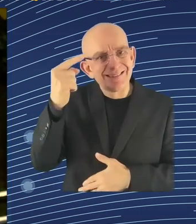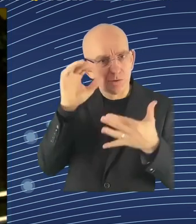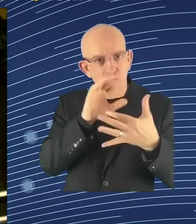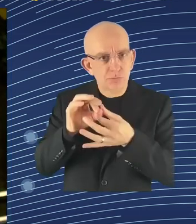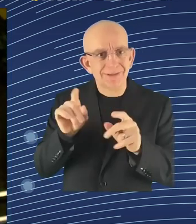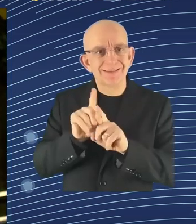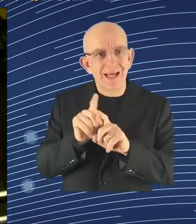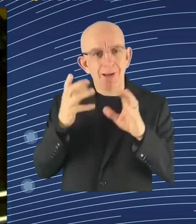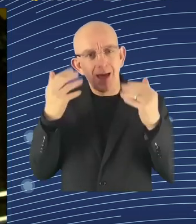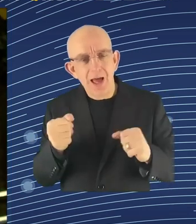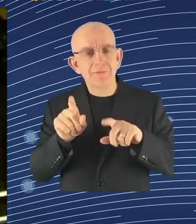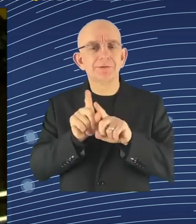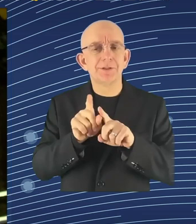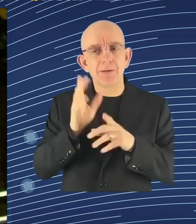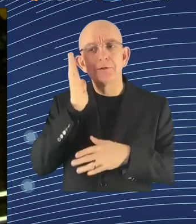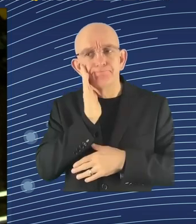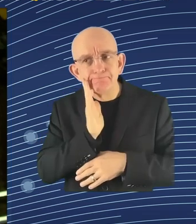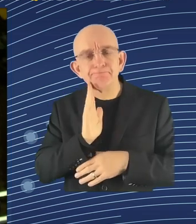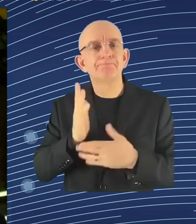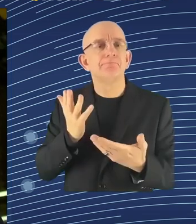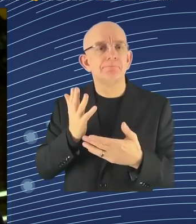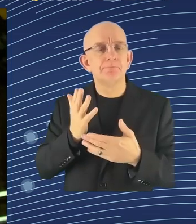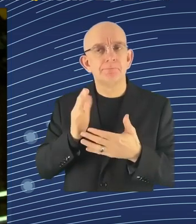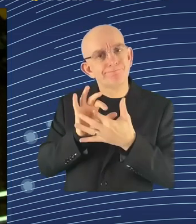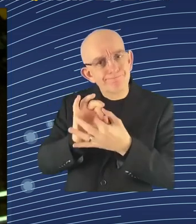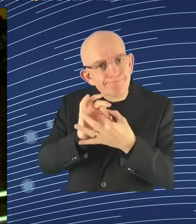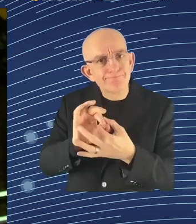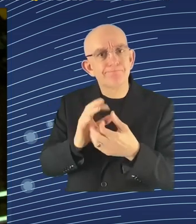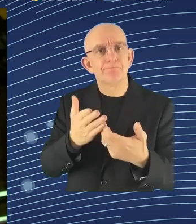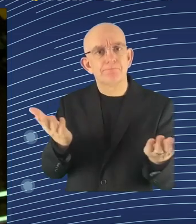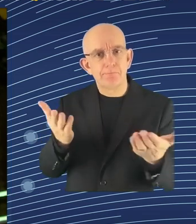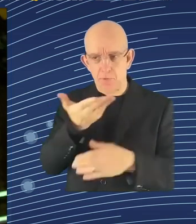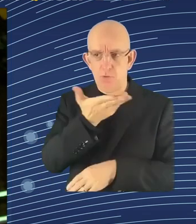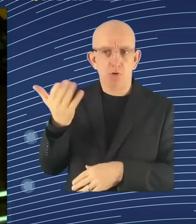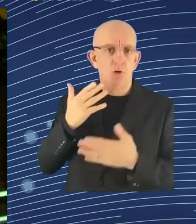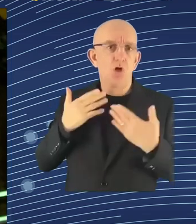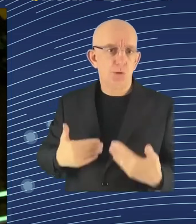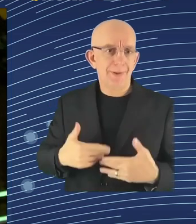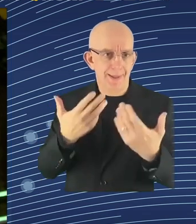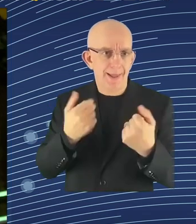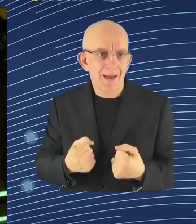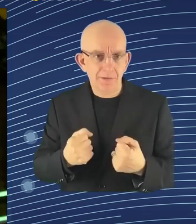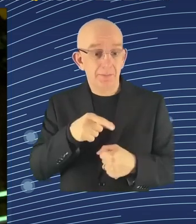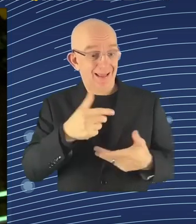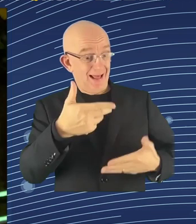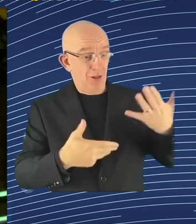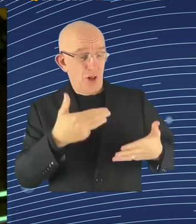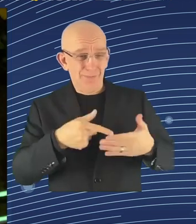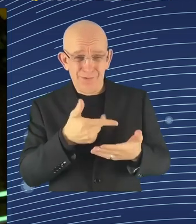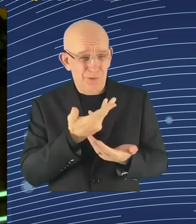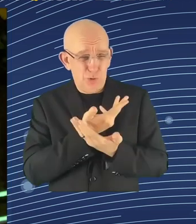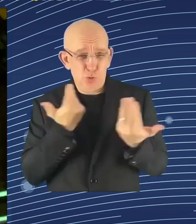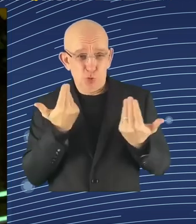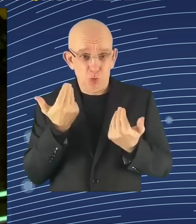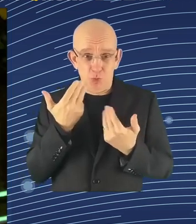Professor Pissaridis mentioned this nice word, a hallucination, which has entered now the Oxford Dictionary, or